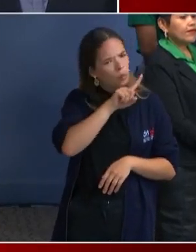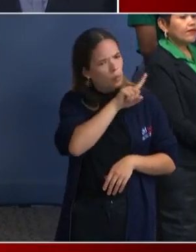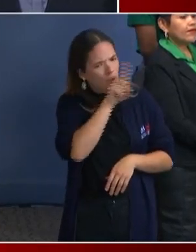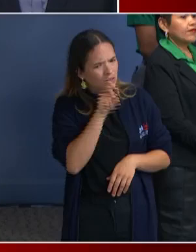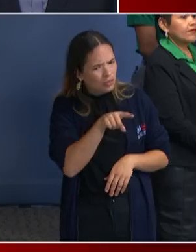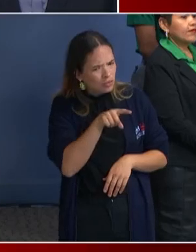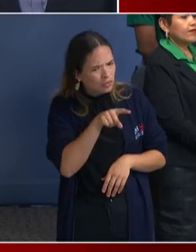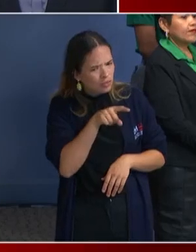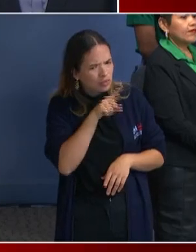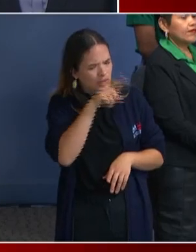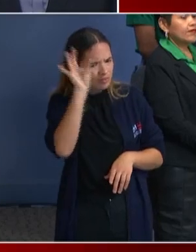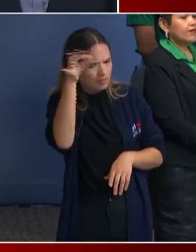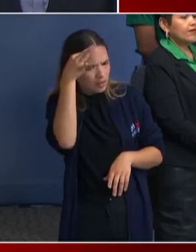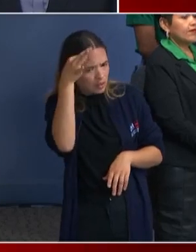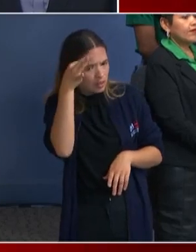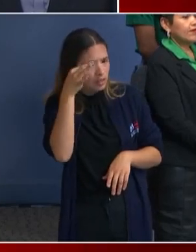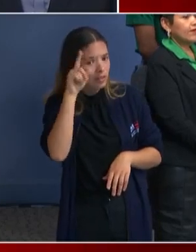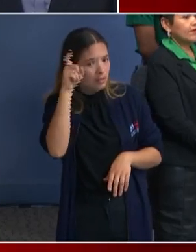They're ongoing.